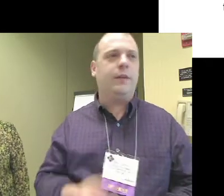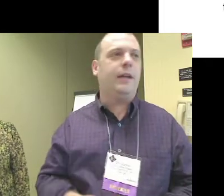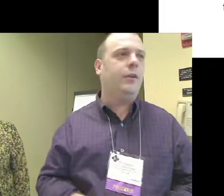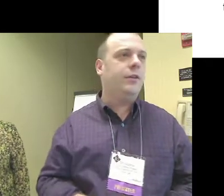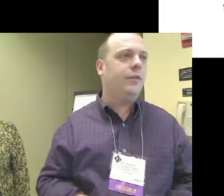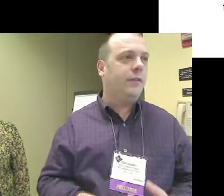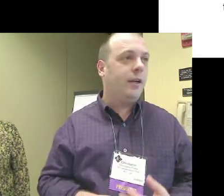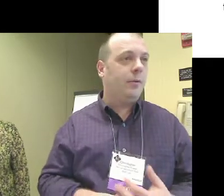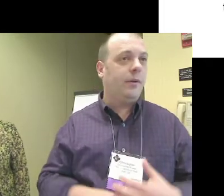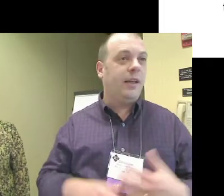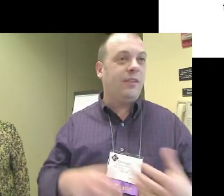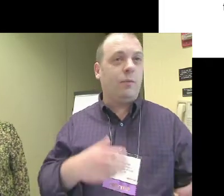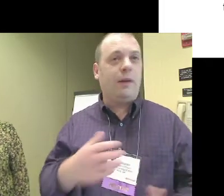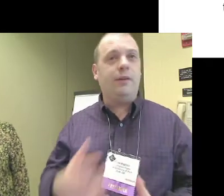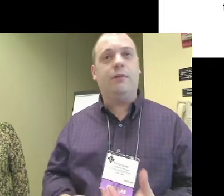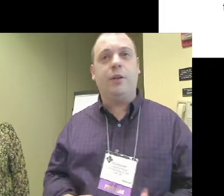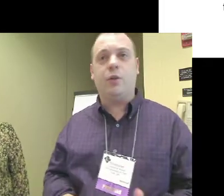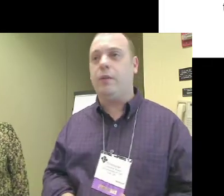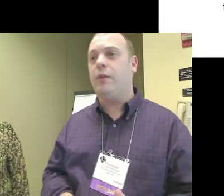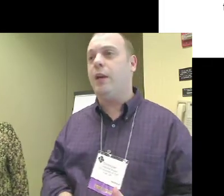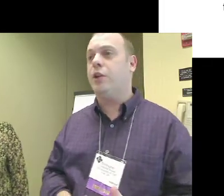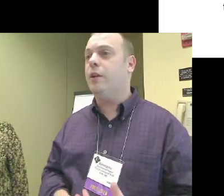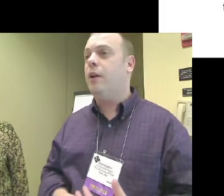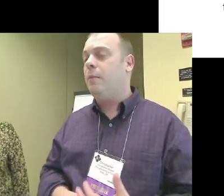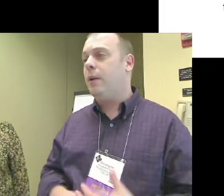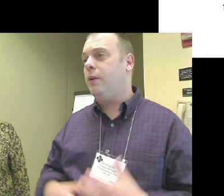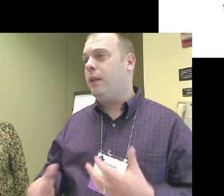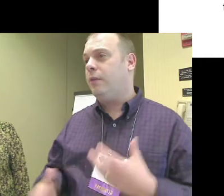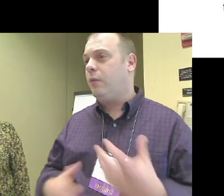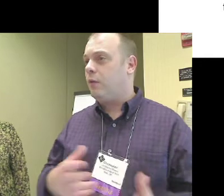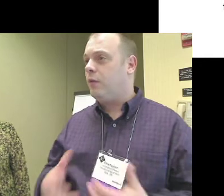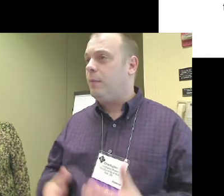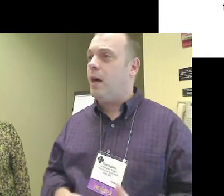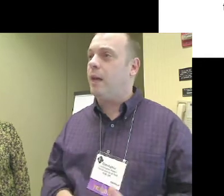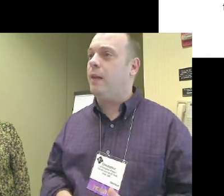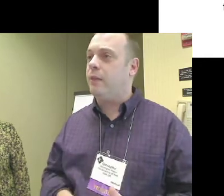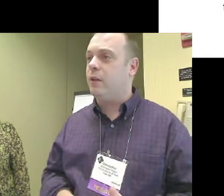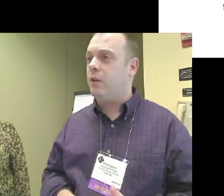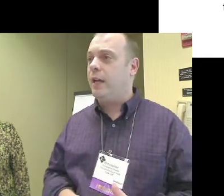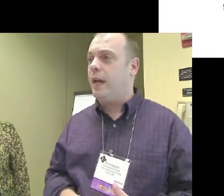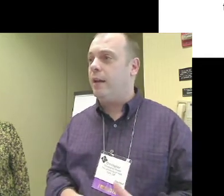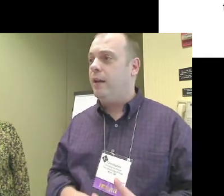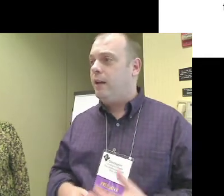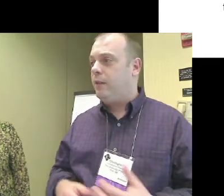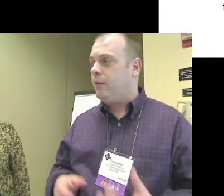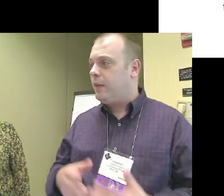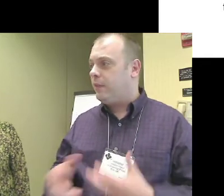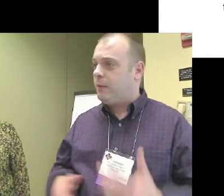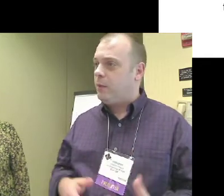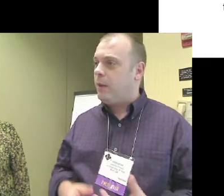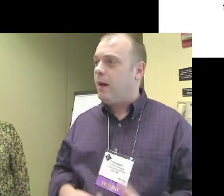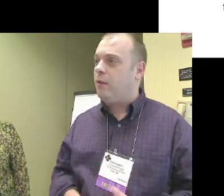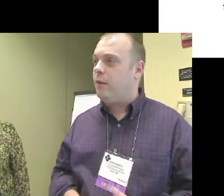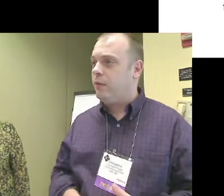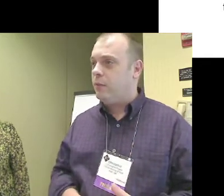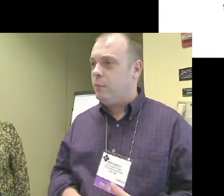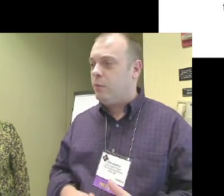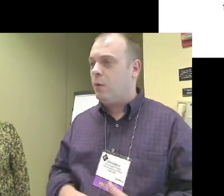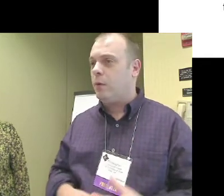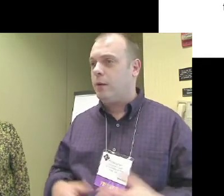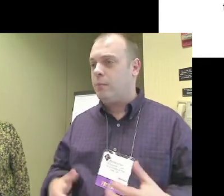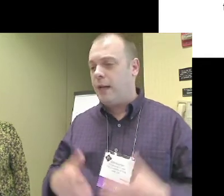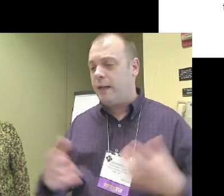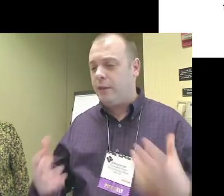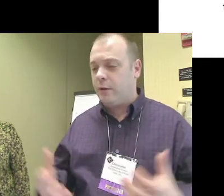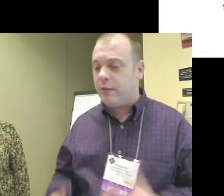a few of the different technologies that are available. It's a relatively short session, but it'll give you sort of some highlights to look at and some things to be aware of as